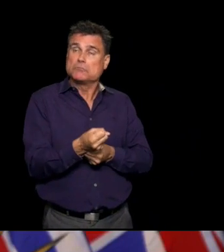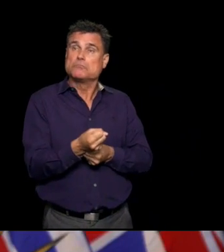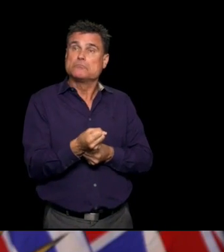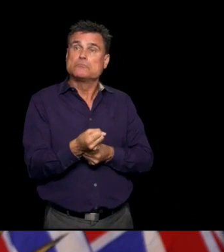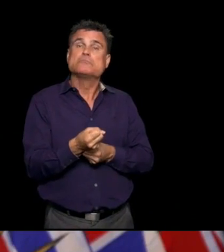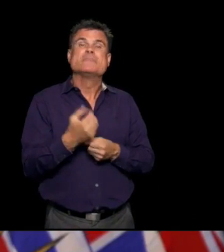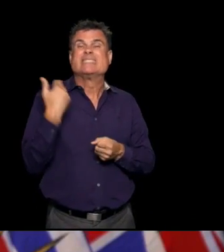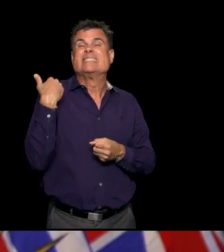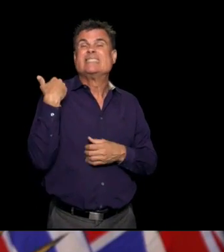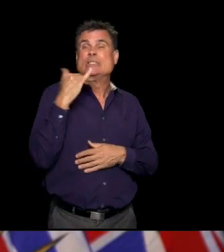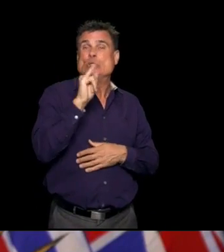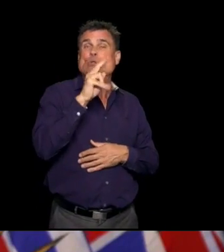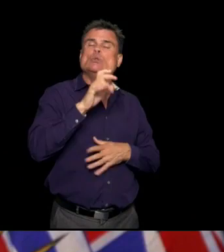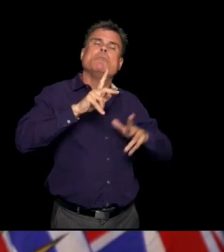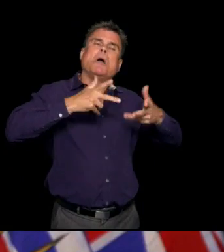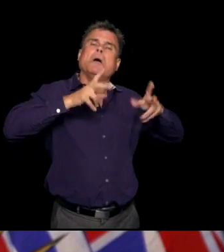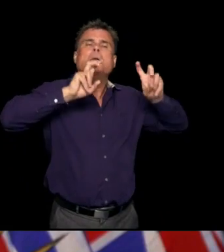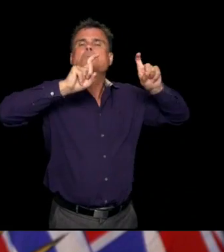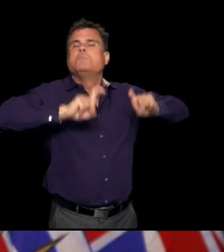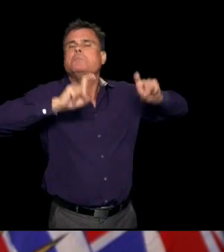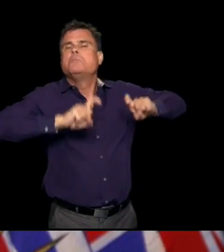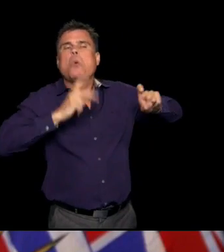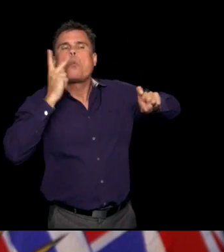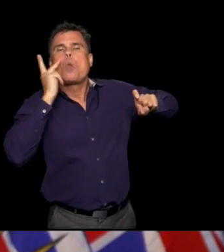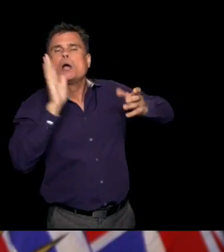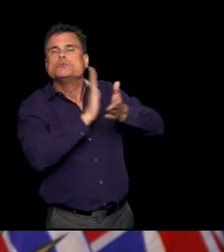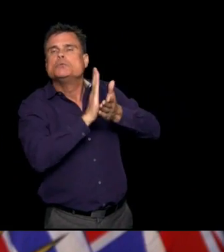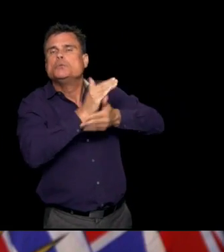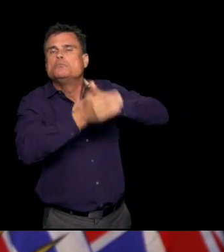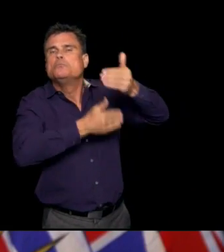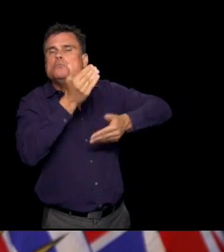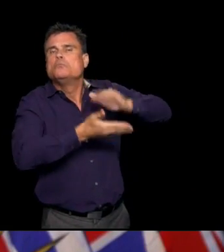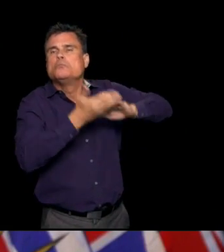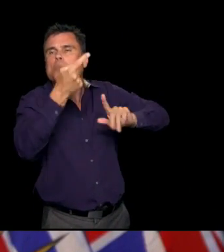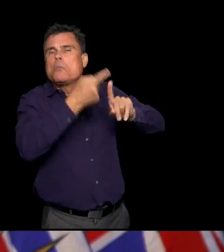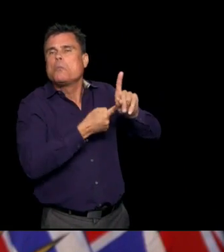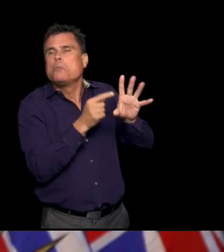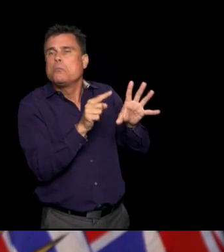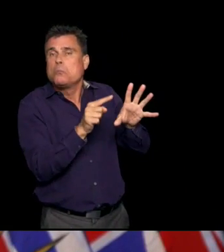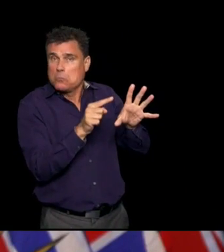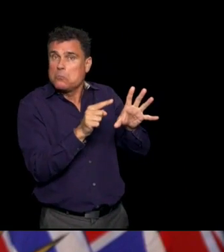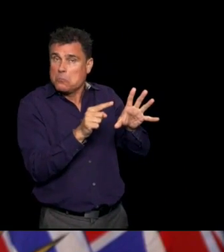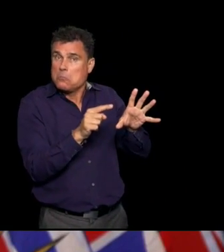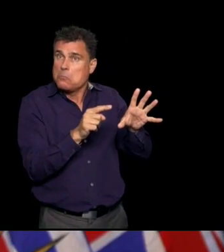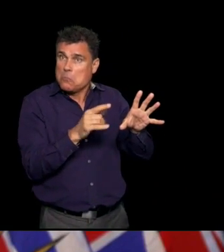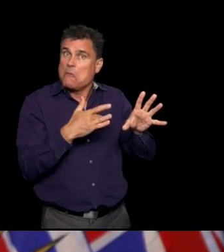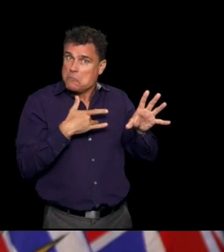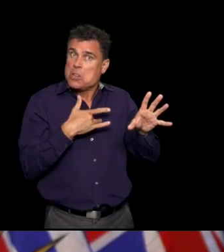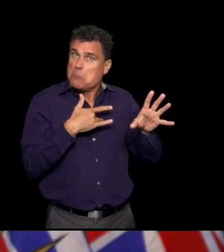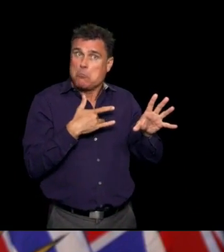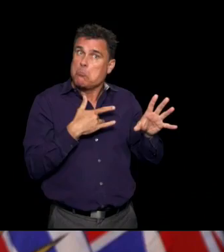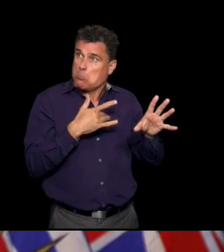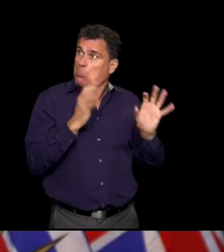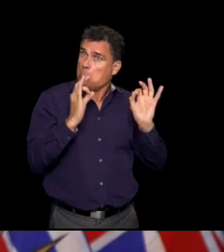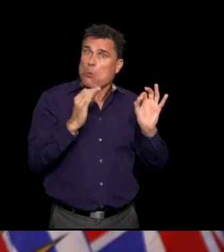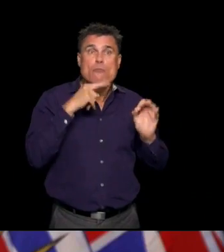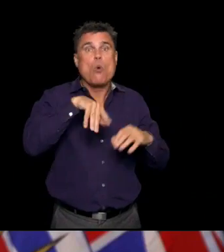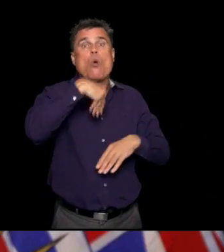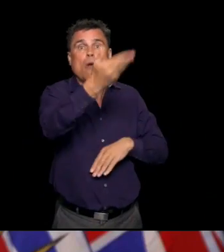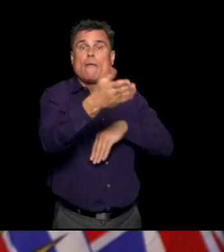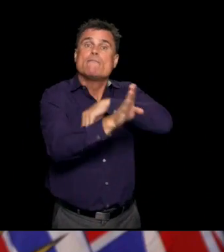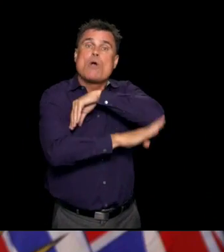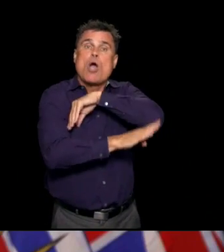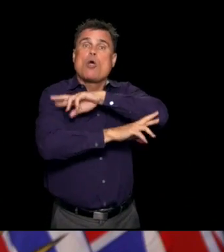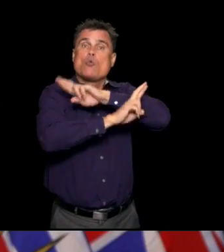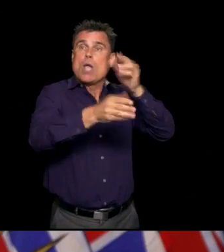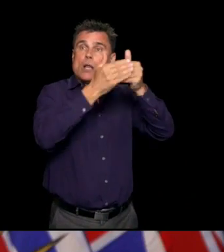right. Are you still feeling as confident that that June experiment was that? Is it sort of useful predictor of what will happen now that there are